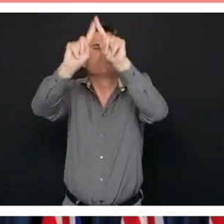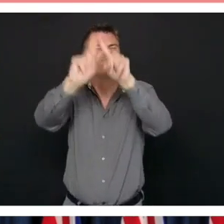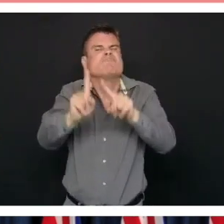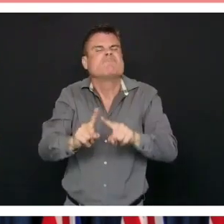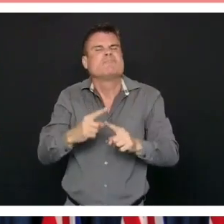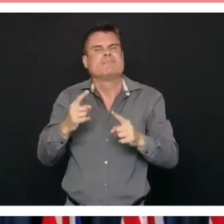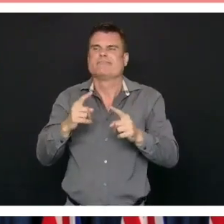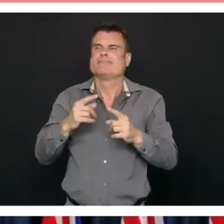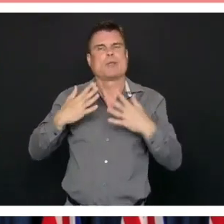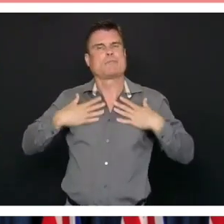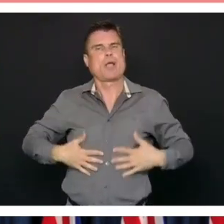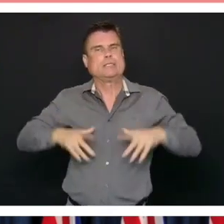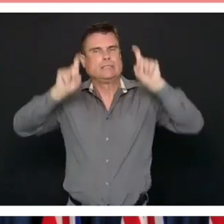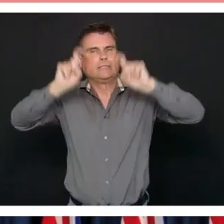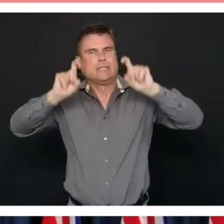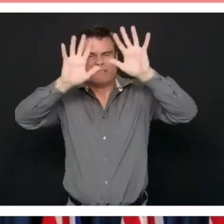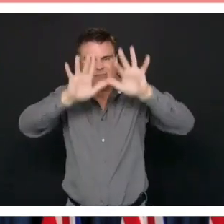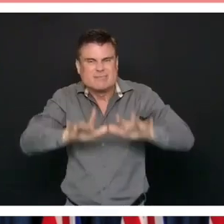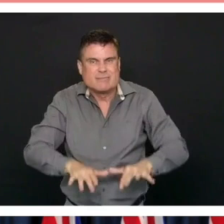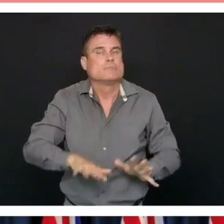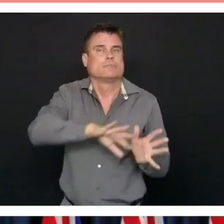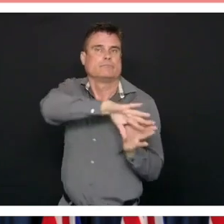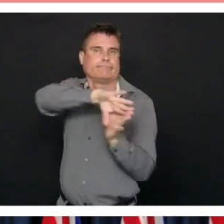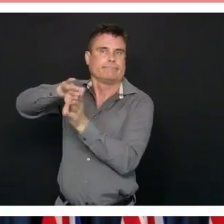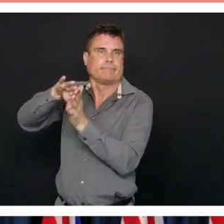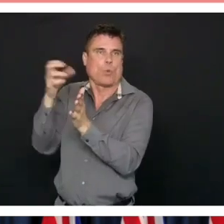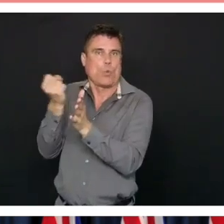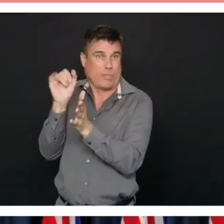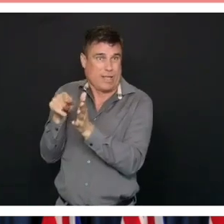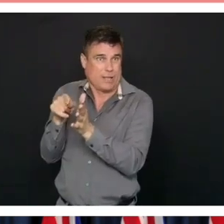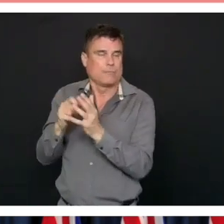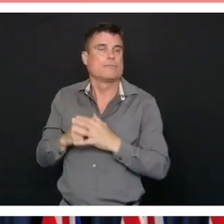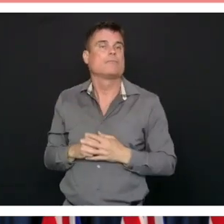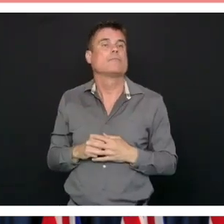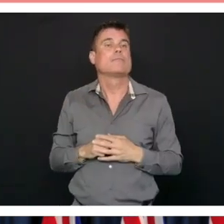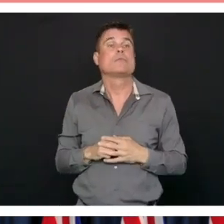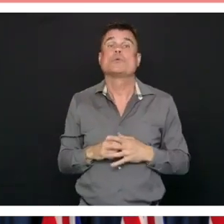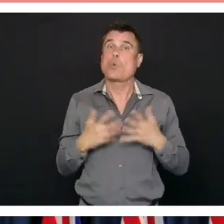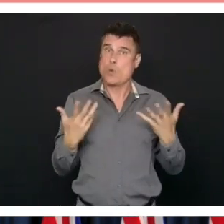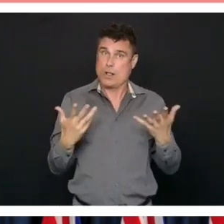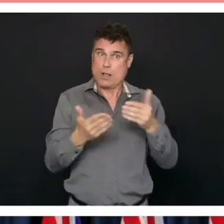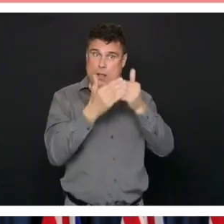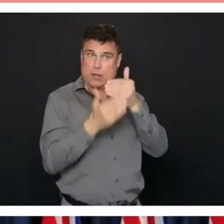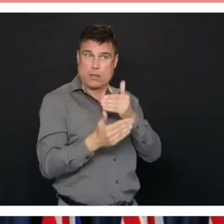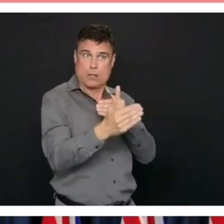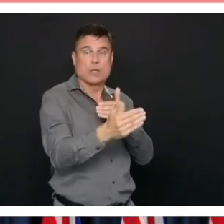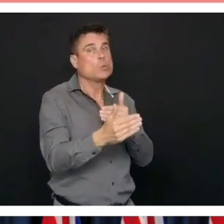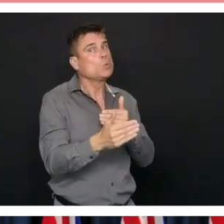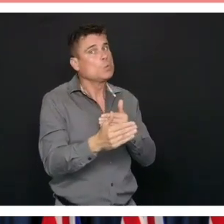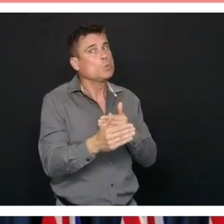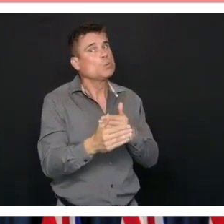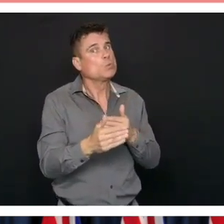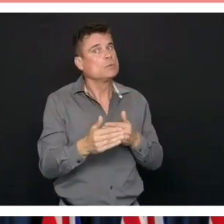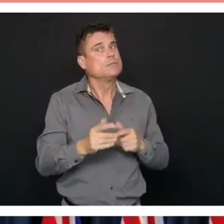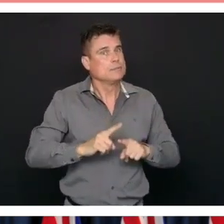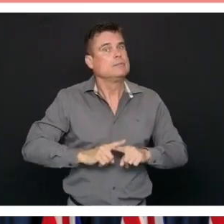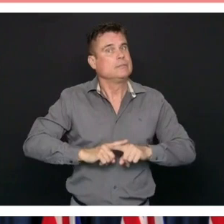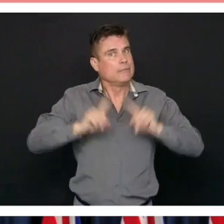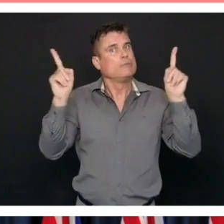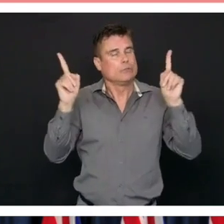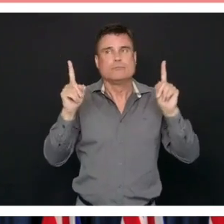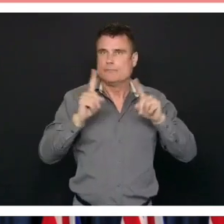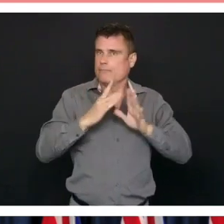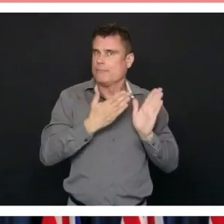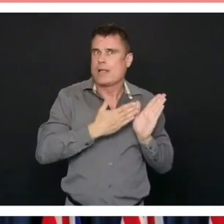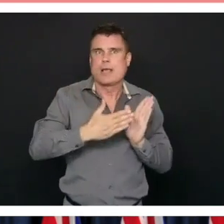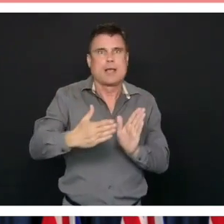beginning this month is going to be a massive renewal. It is a hugely ambitious plan that will keep up with new demands for new